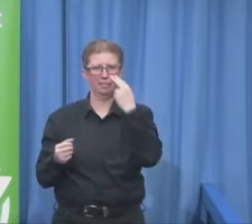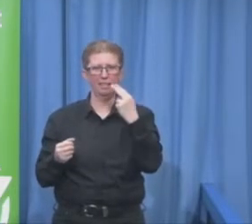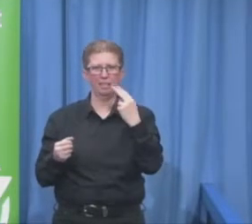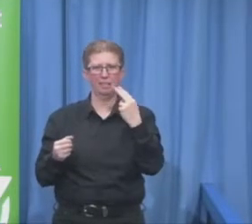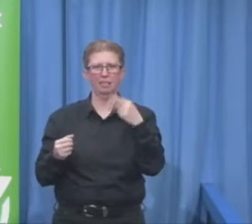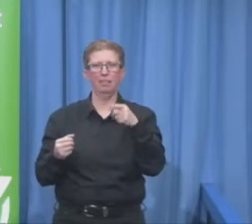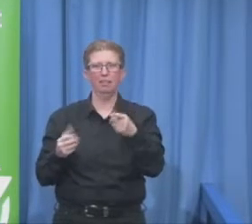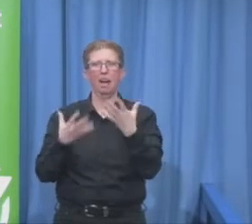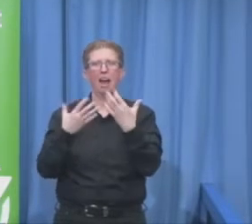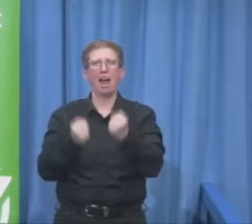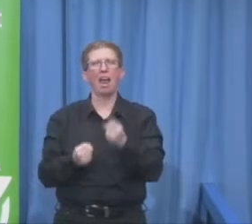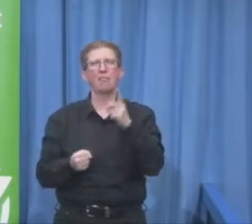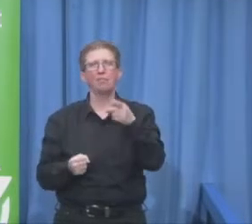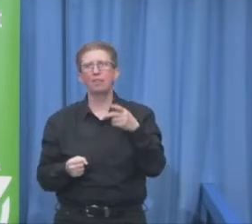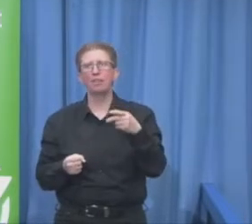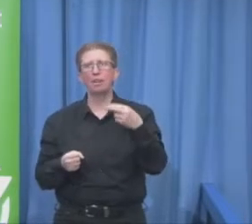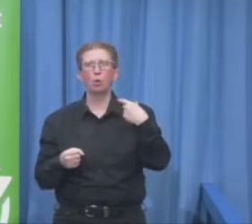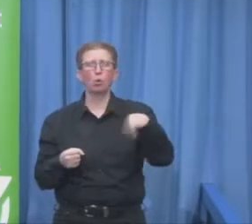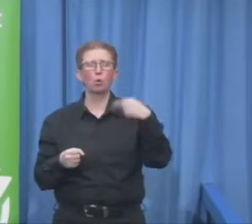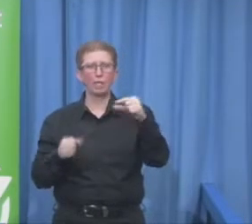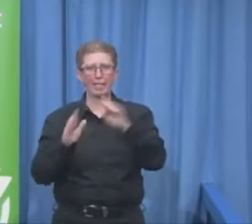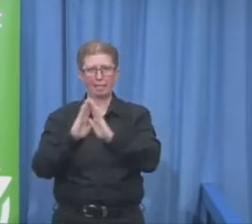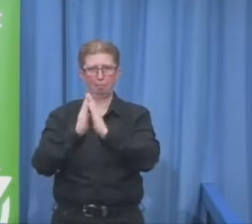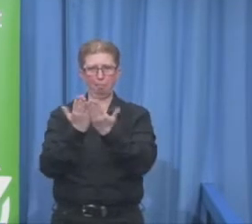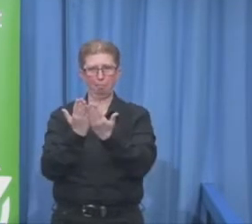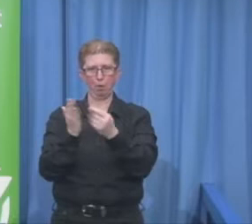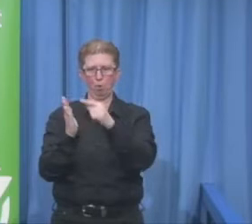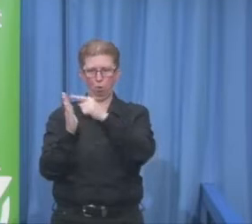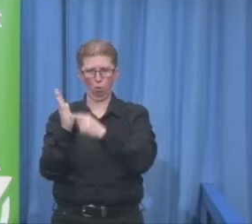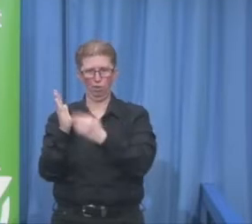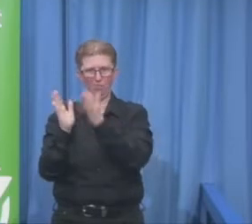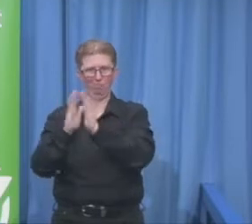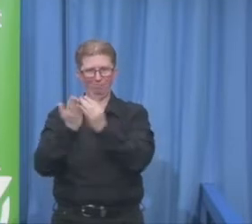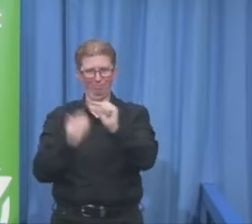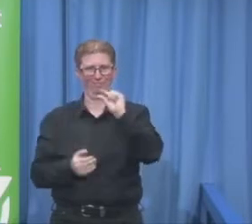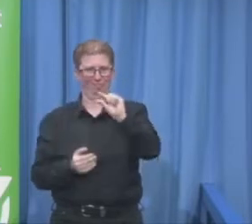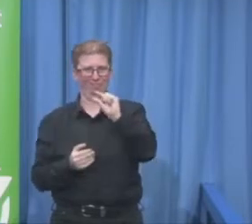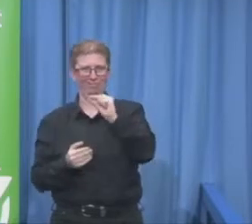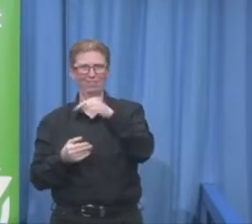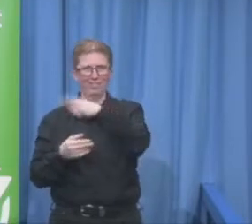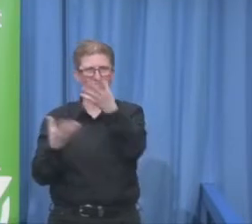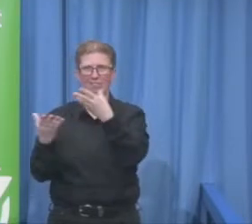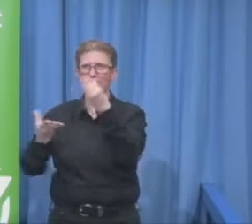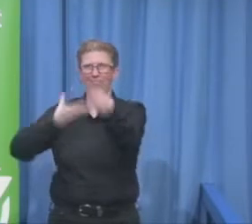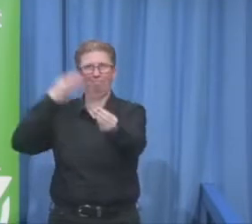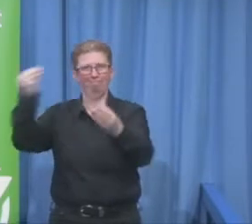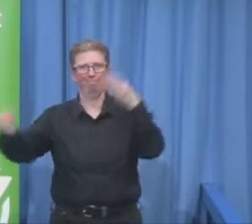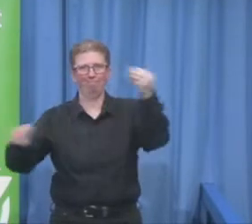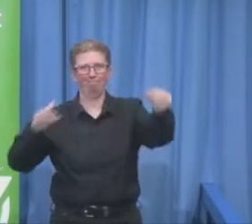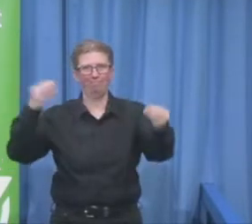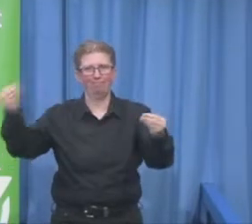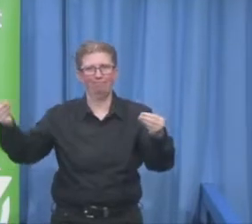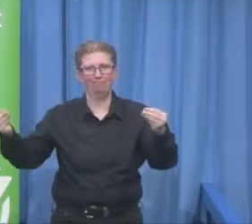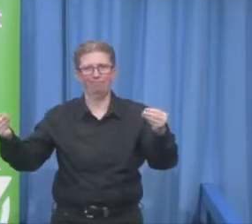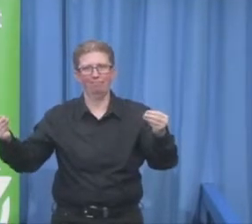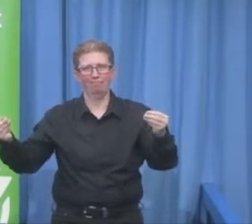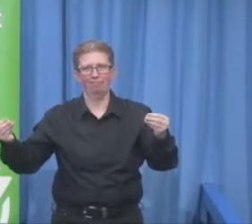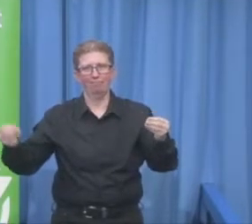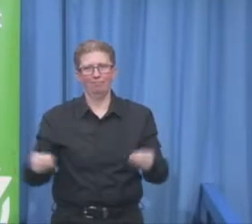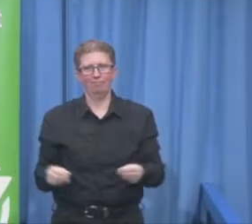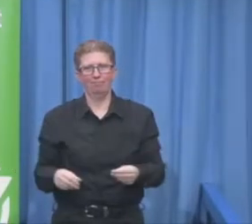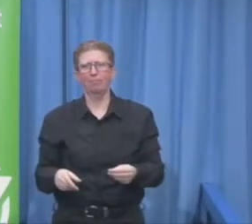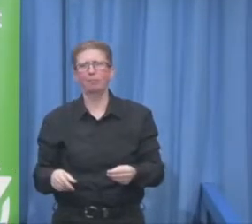there which is something I think is really interesting also is we have this like since 2013 2013 now we have some